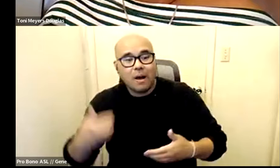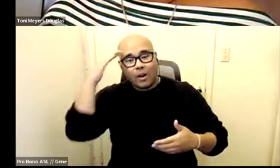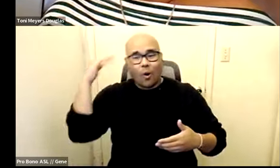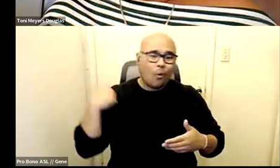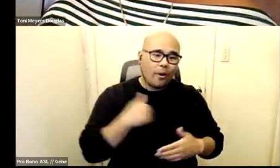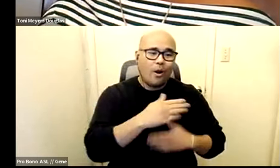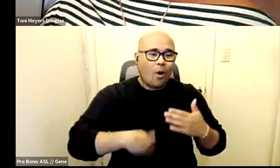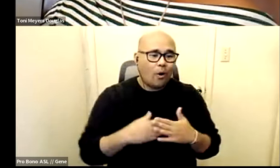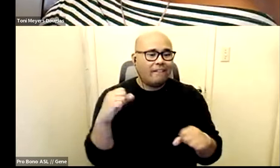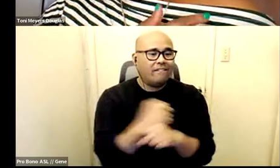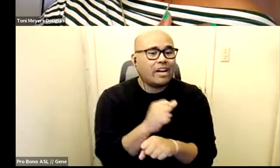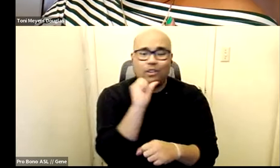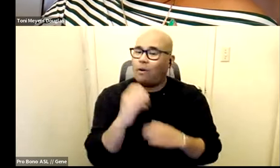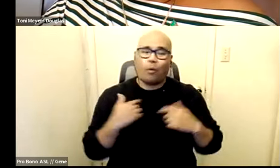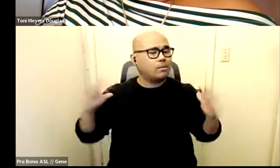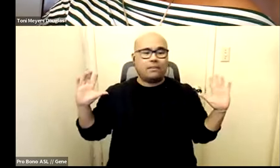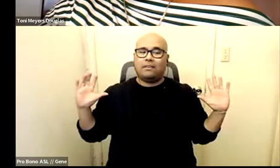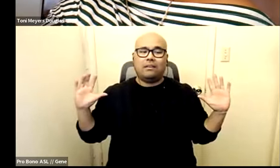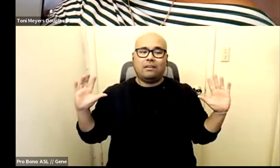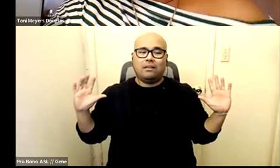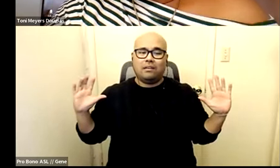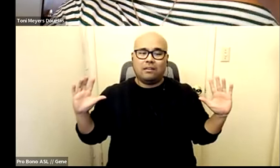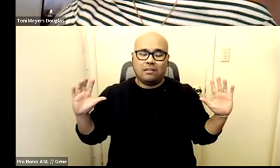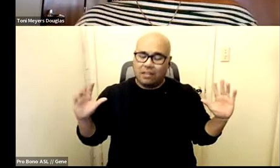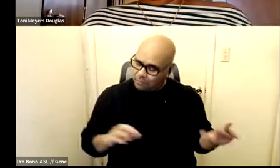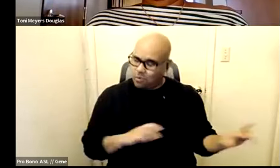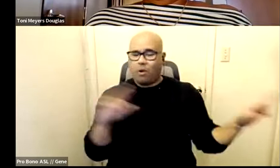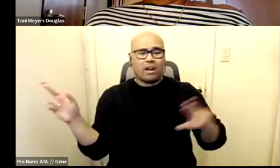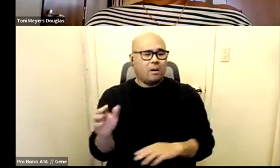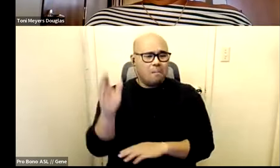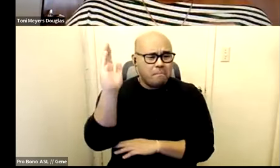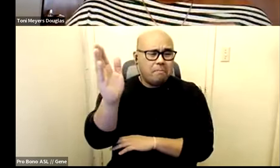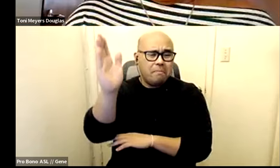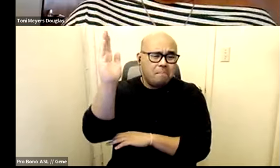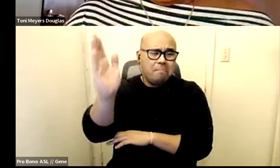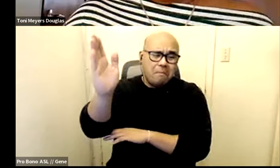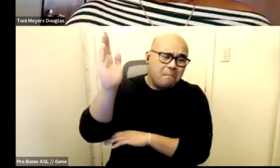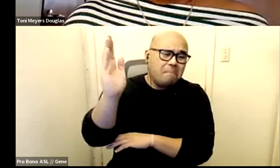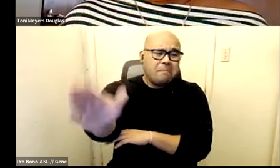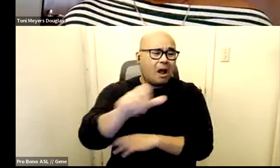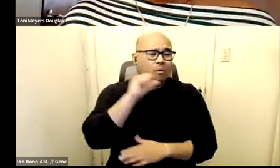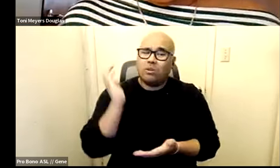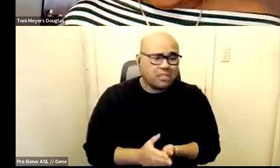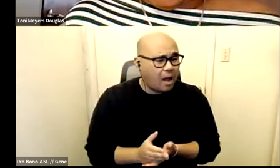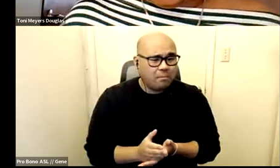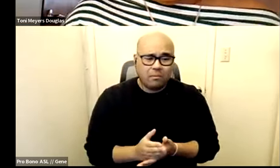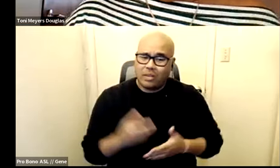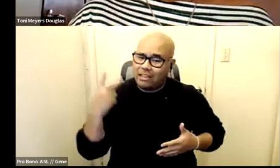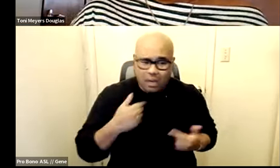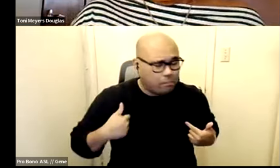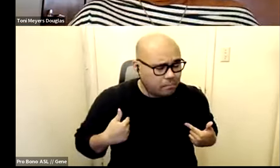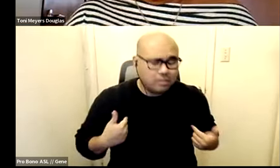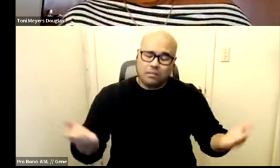Don't make me do it. I get on the soapbox, I won't get off. Okay, I'm ready. So y'all, this is